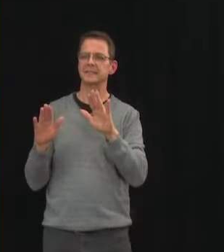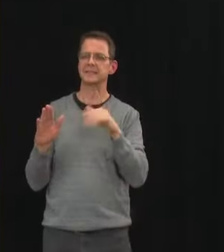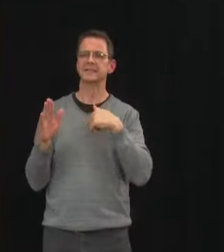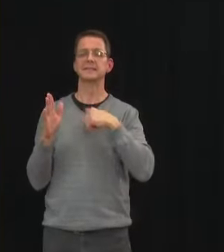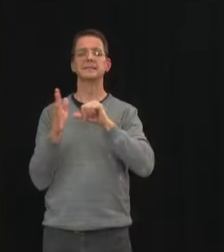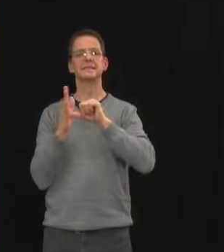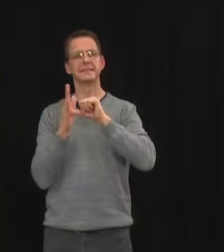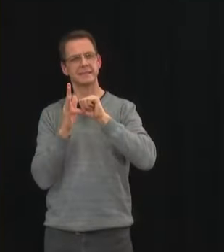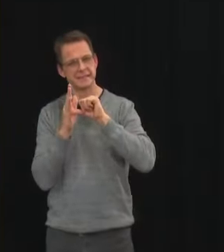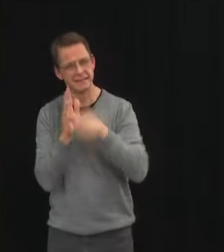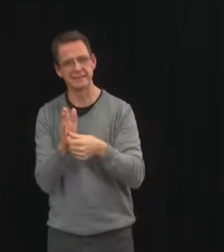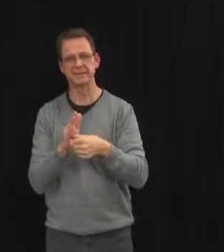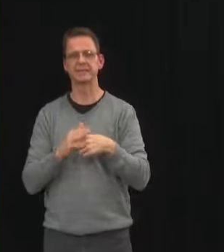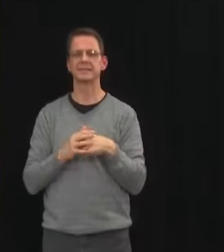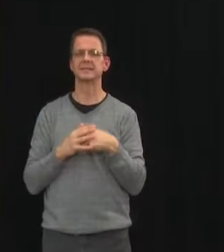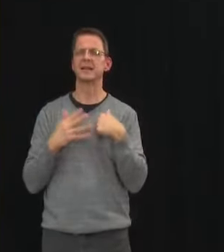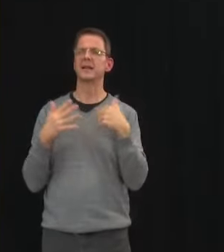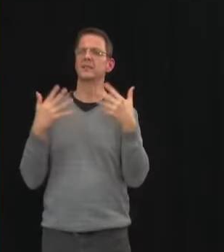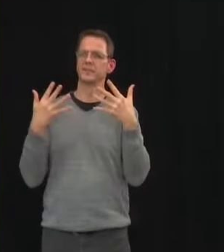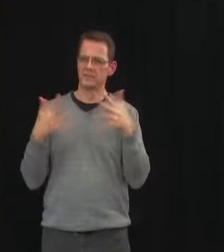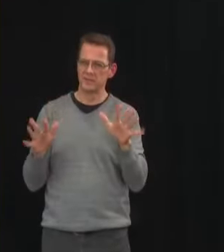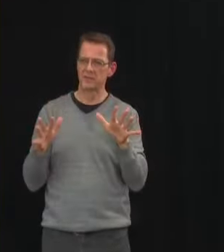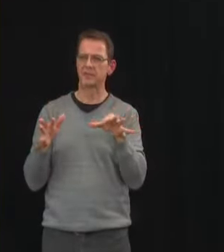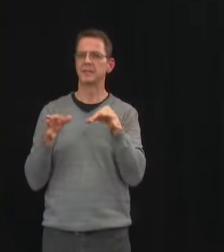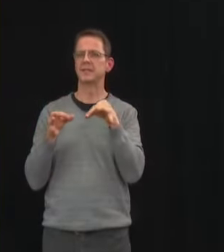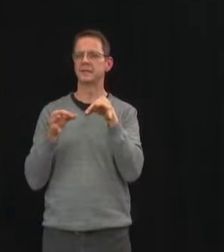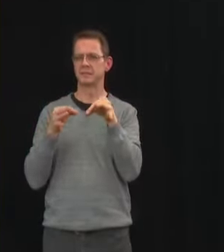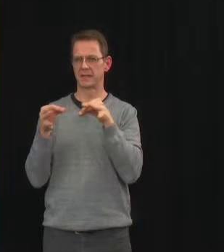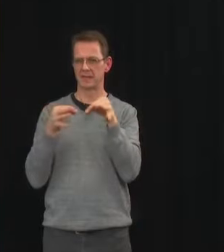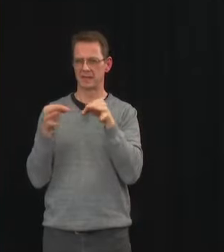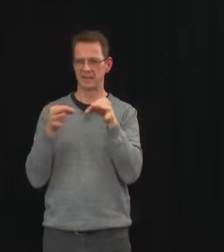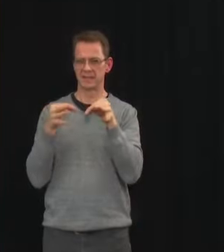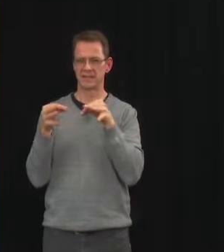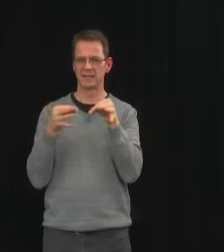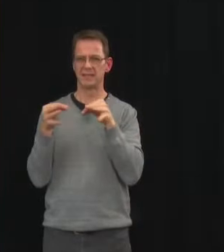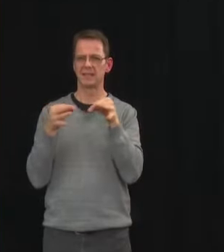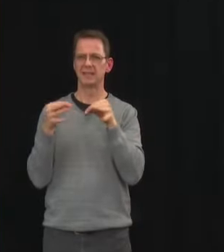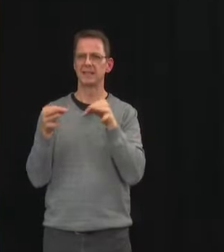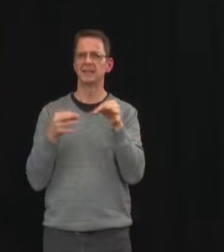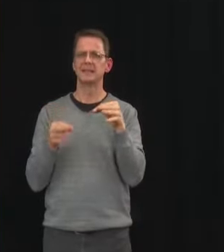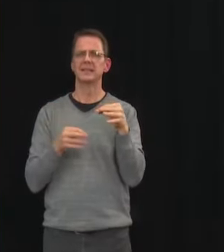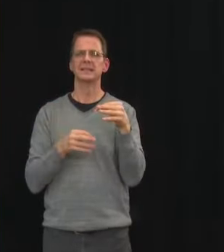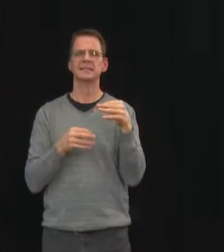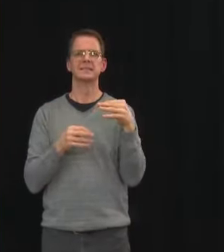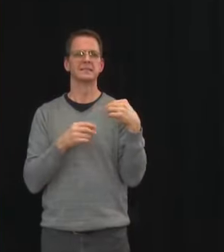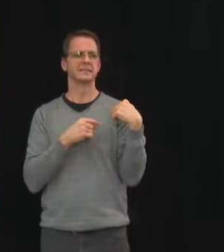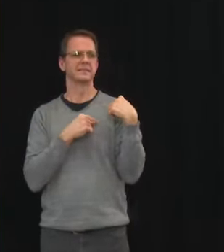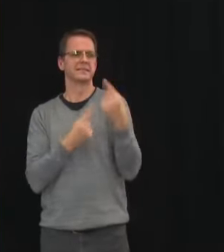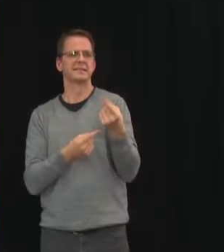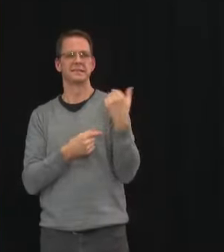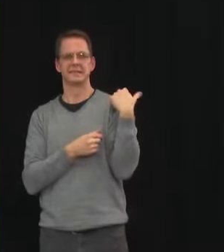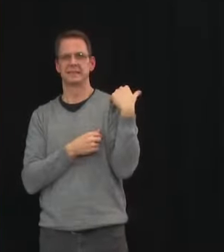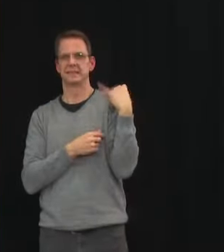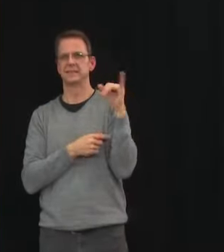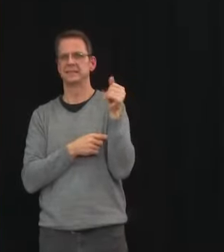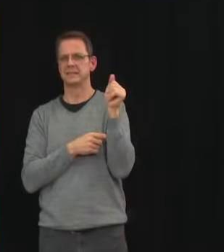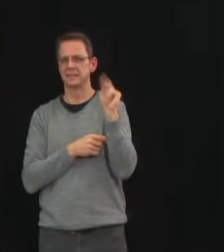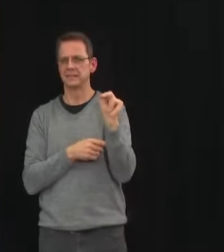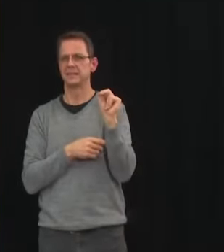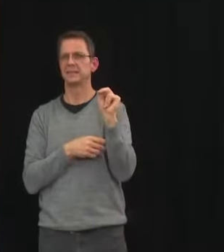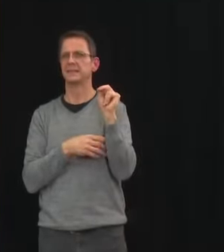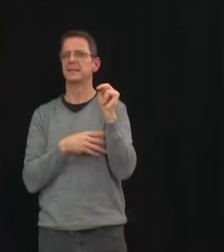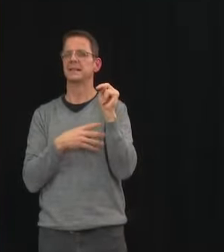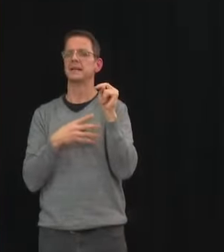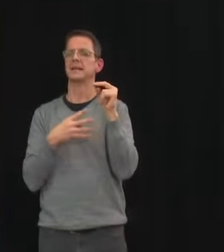even going back to when we first announced the the path forward plan is that the stepping back of measures or stepping down to measures i should